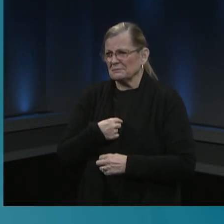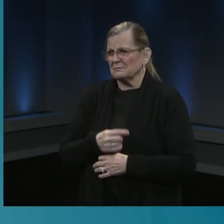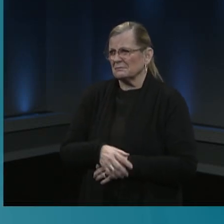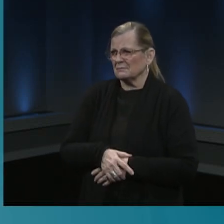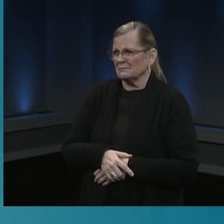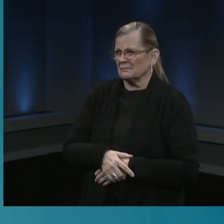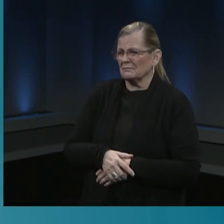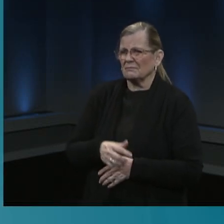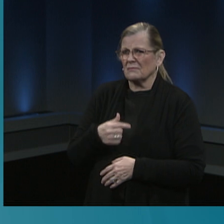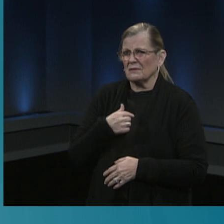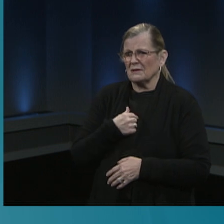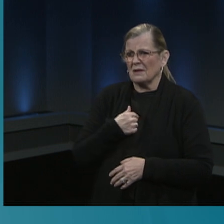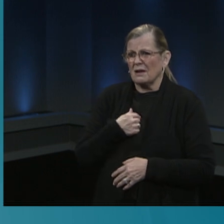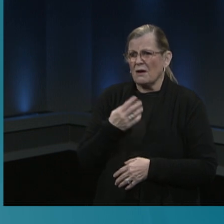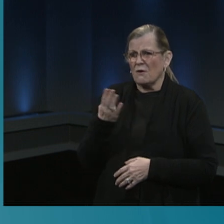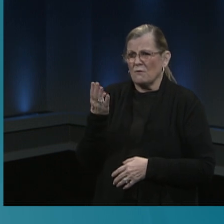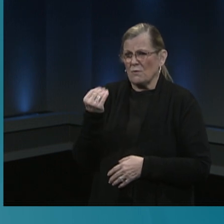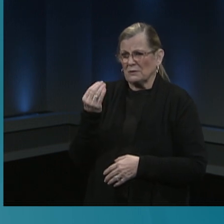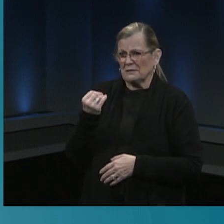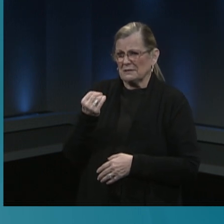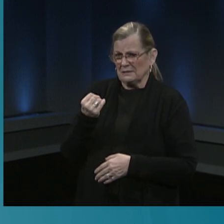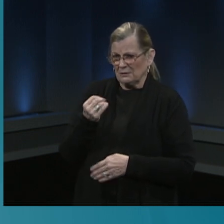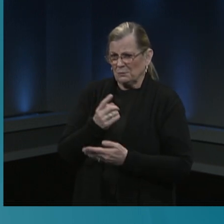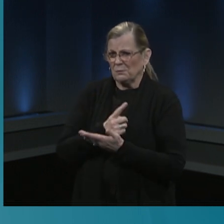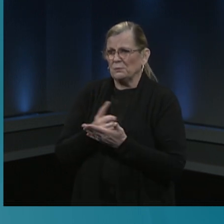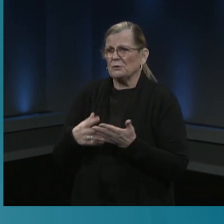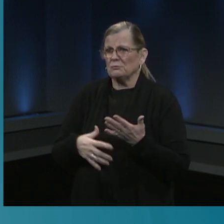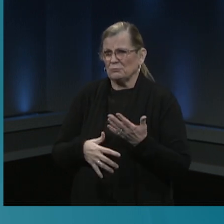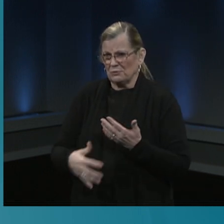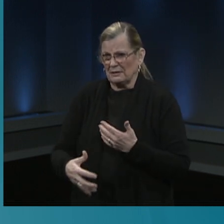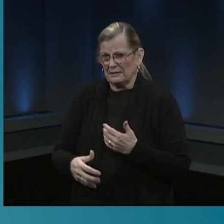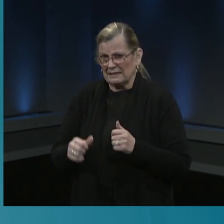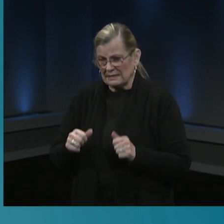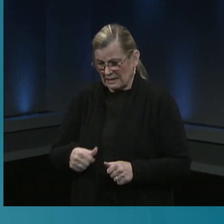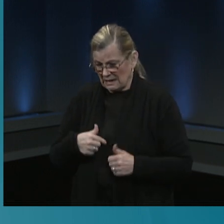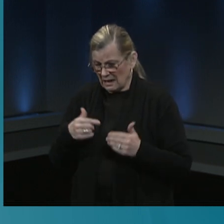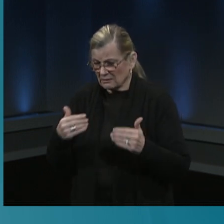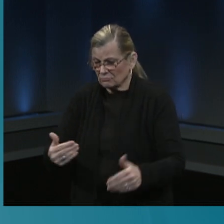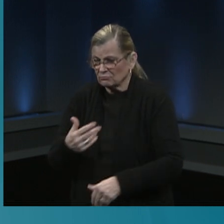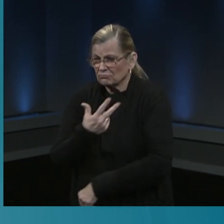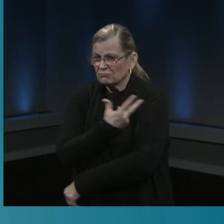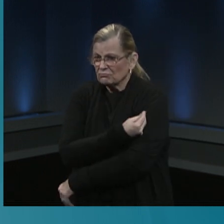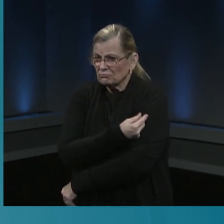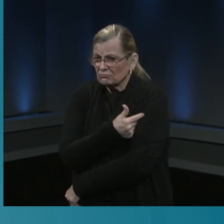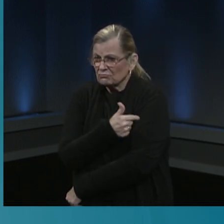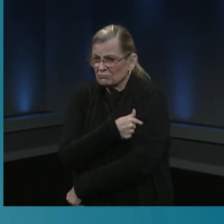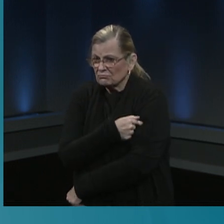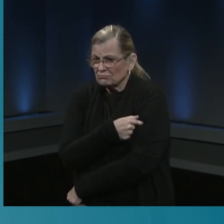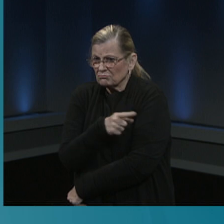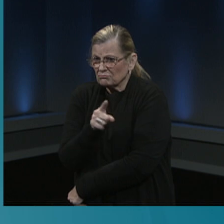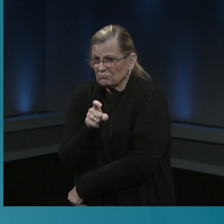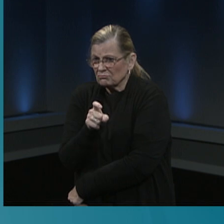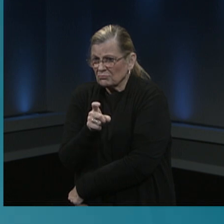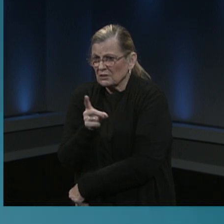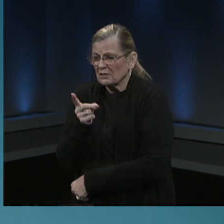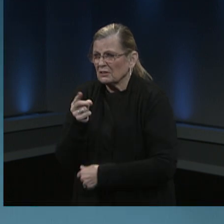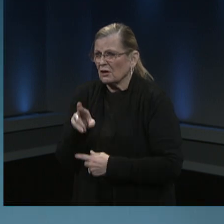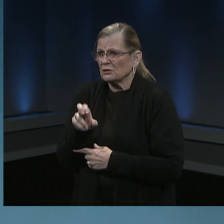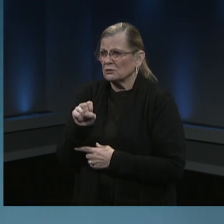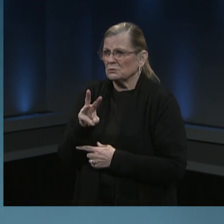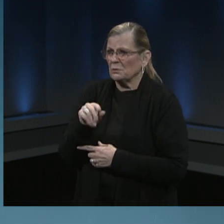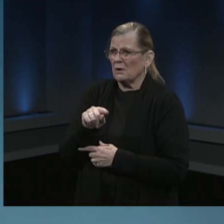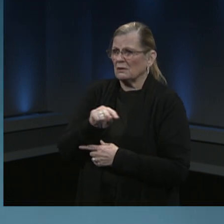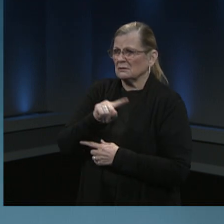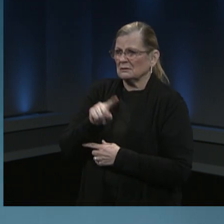I'm 14 weeks pregnant. Can I take the vaccine? I think that Dr. Schwartz is probably for you. I think so.